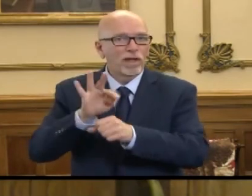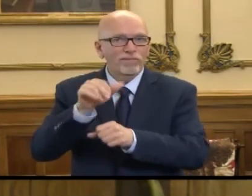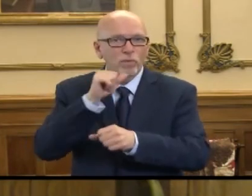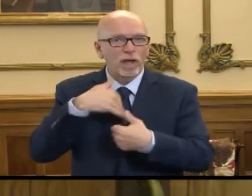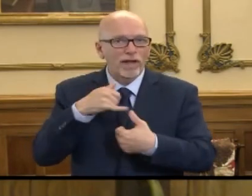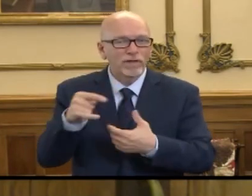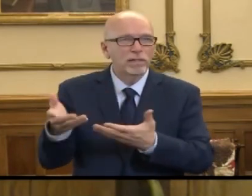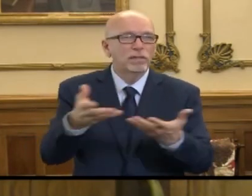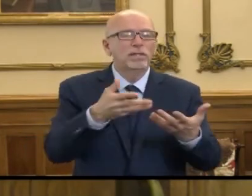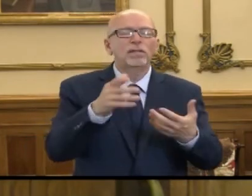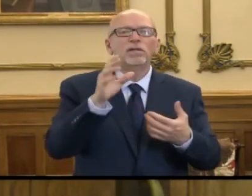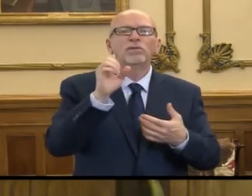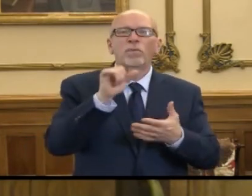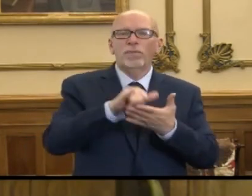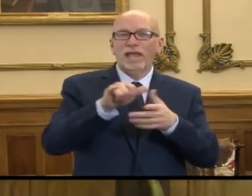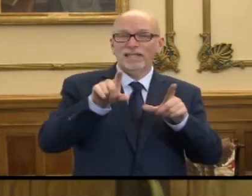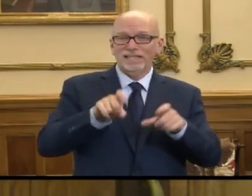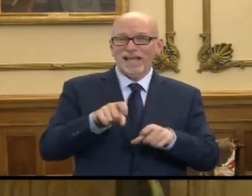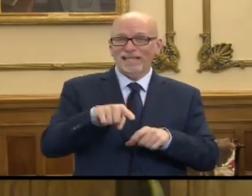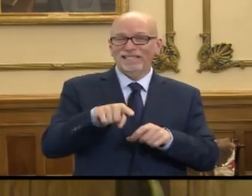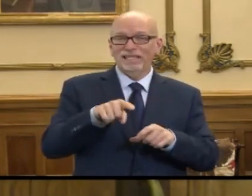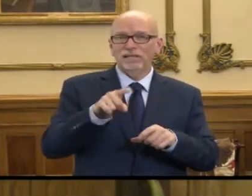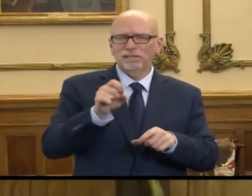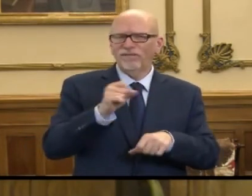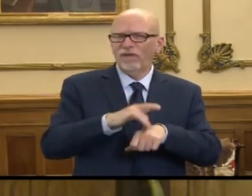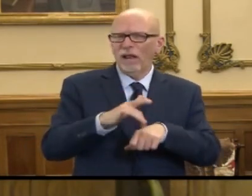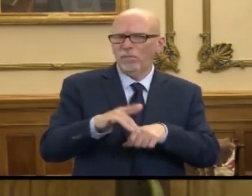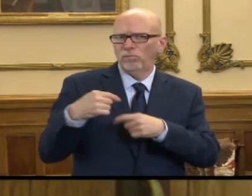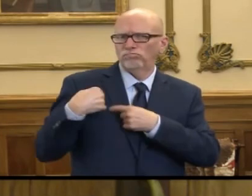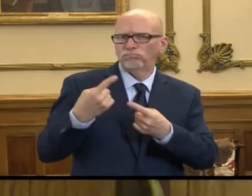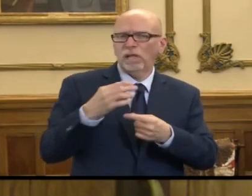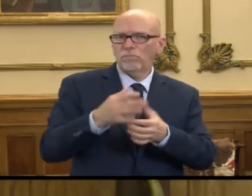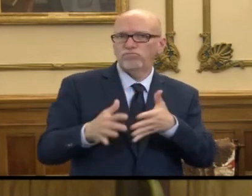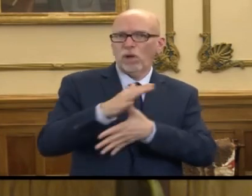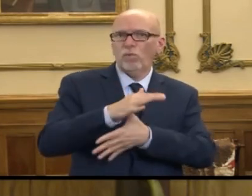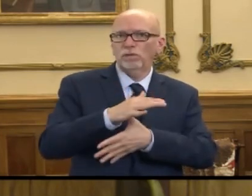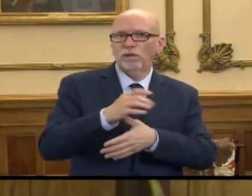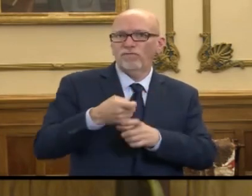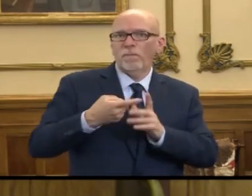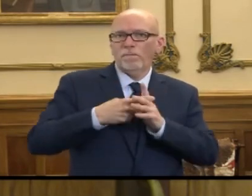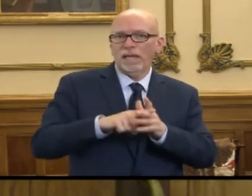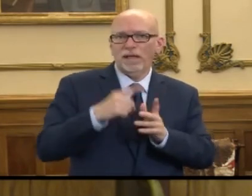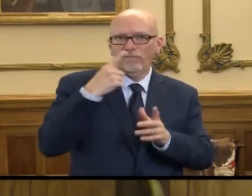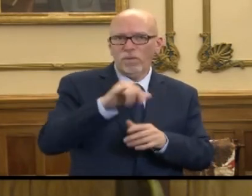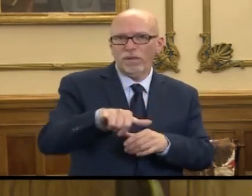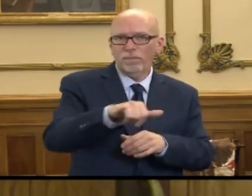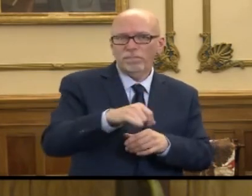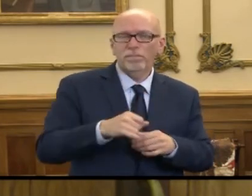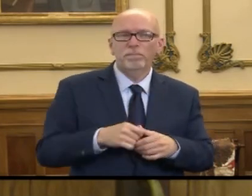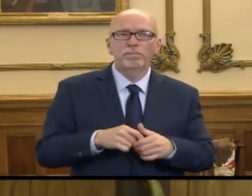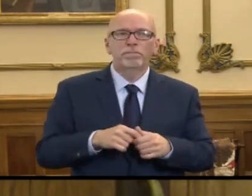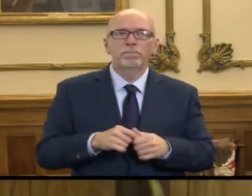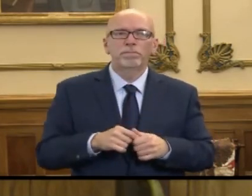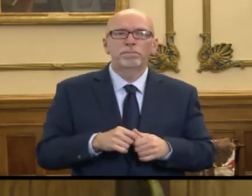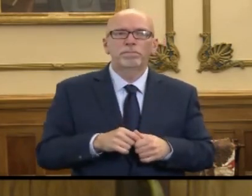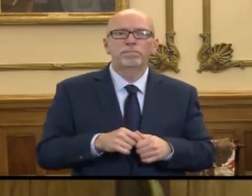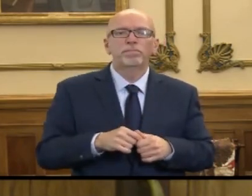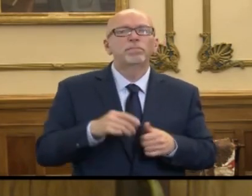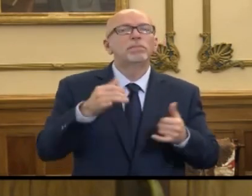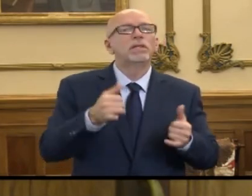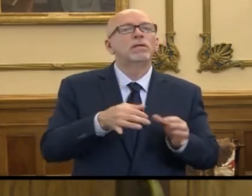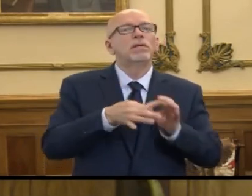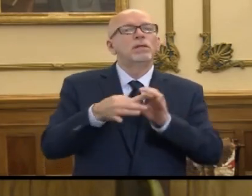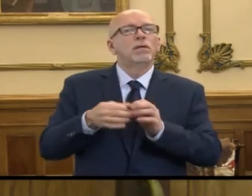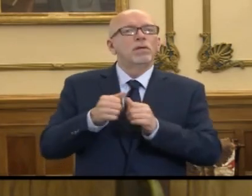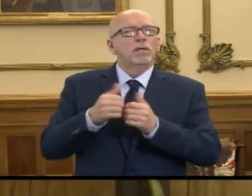don't have it. So that testing has been available and been prioritized from the very beginning of our testing. With regards